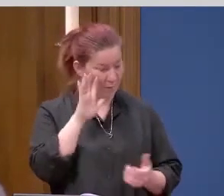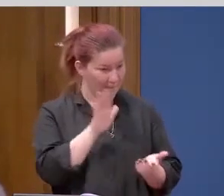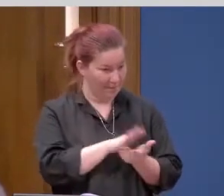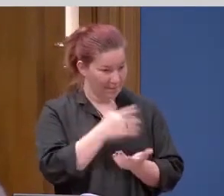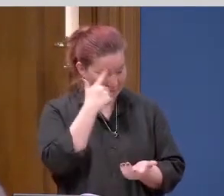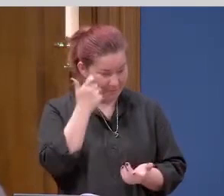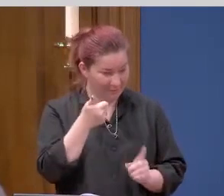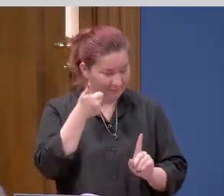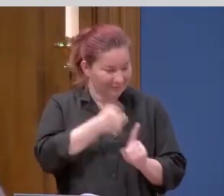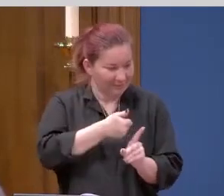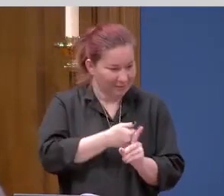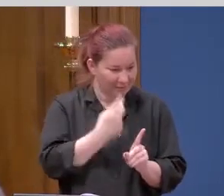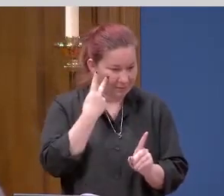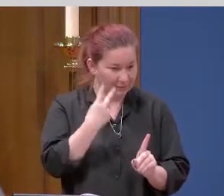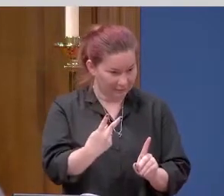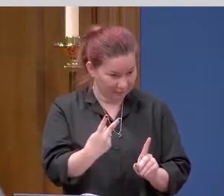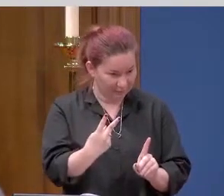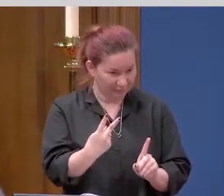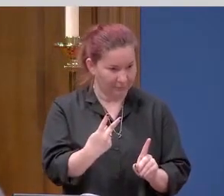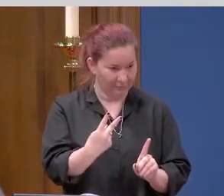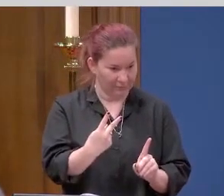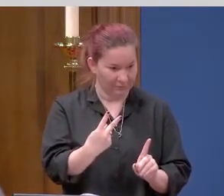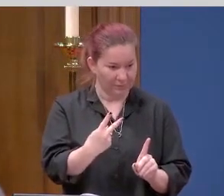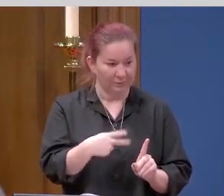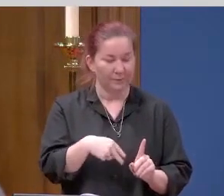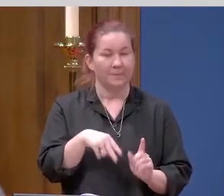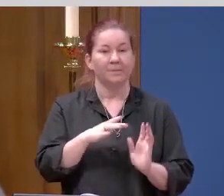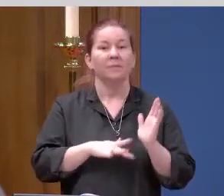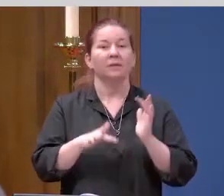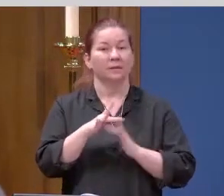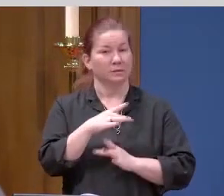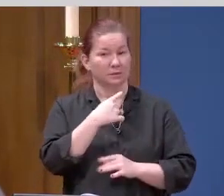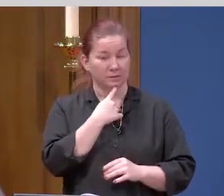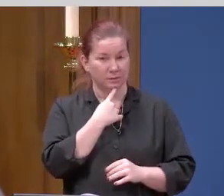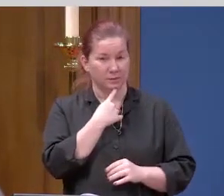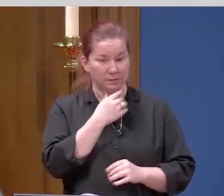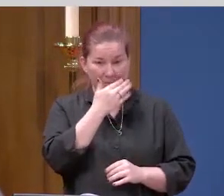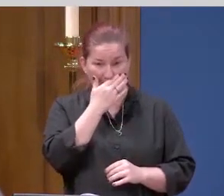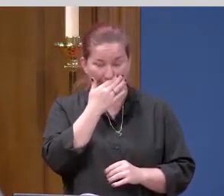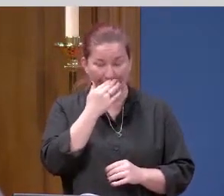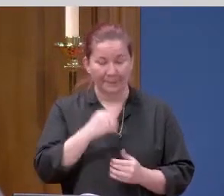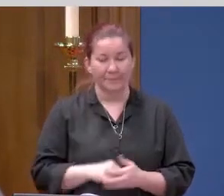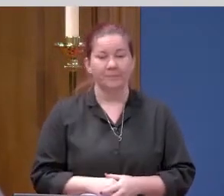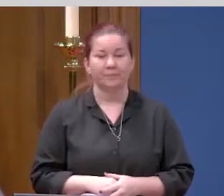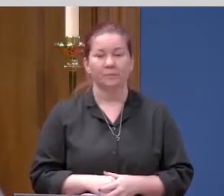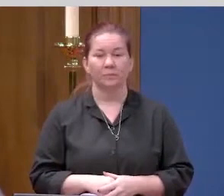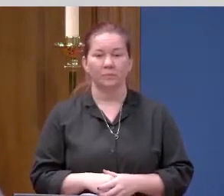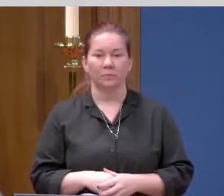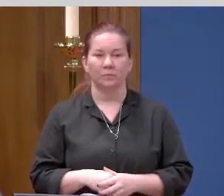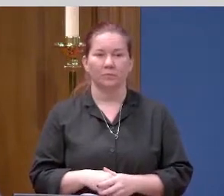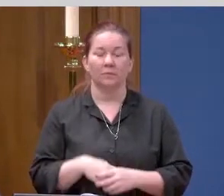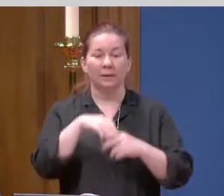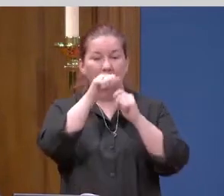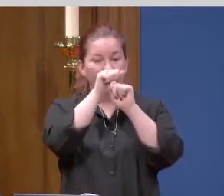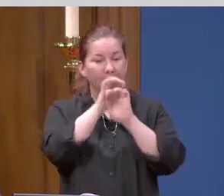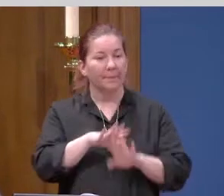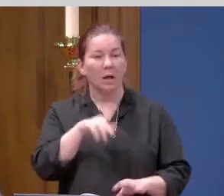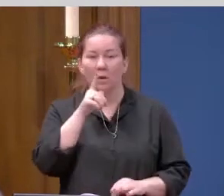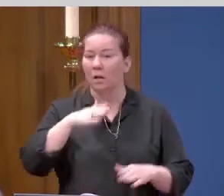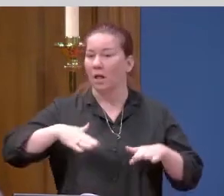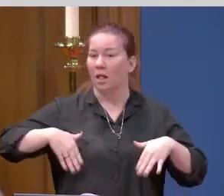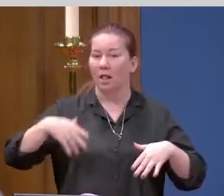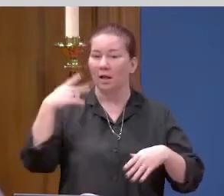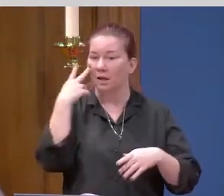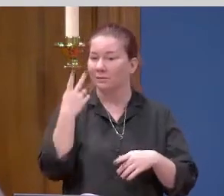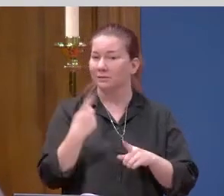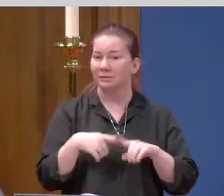because you have seen me? Jesus said, But blessed are those who have not seen and